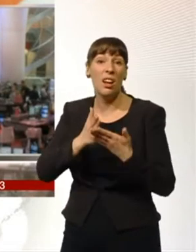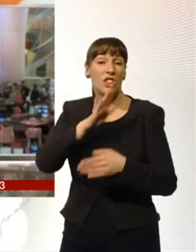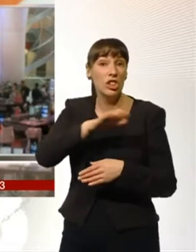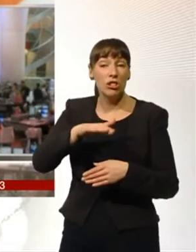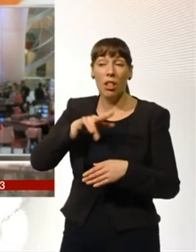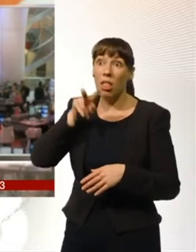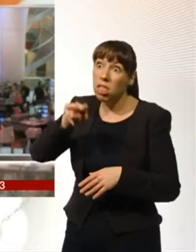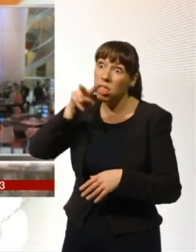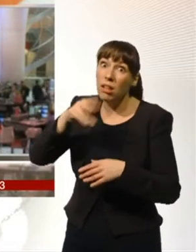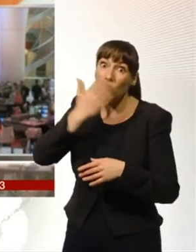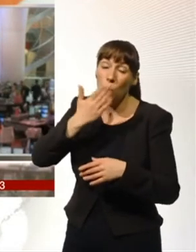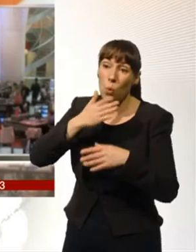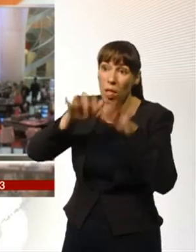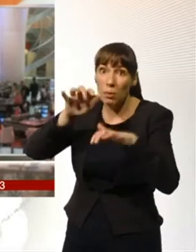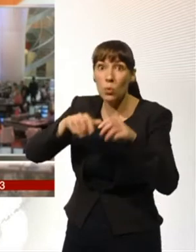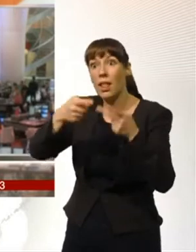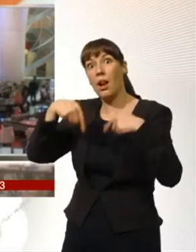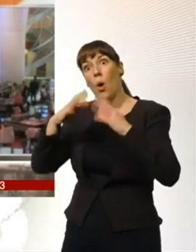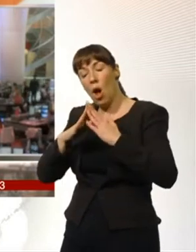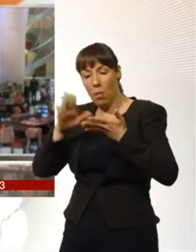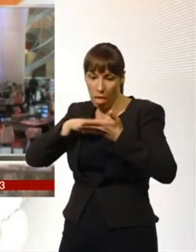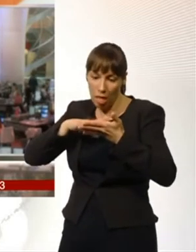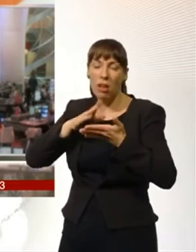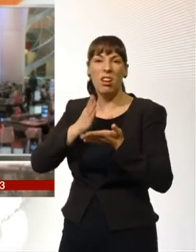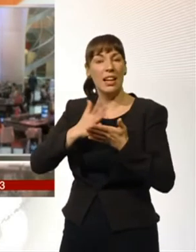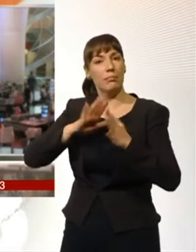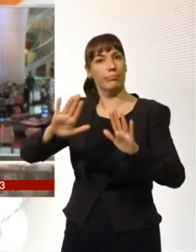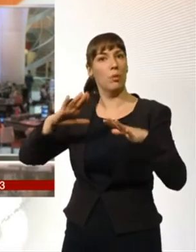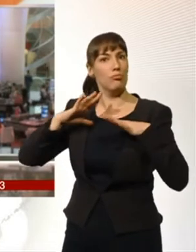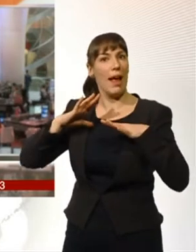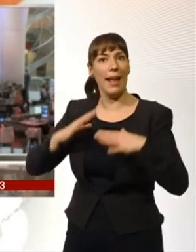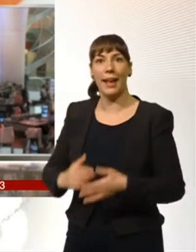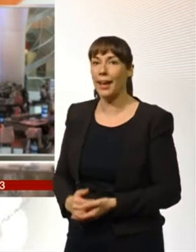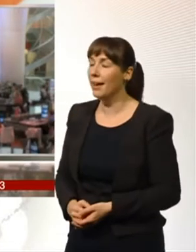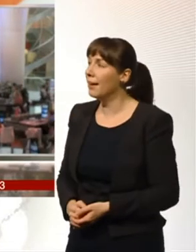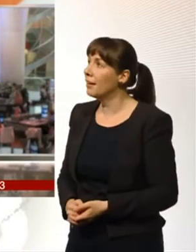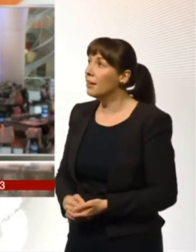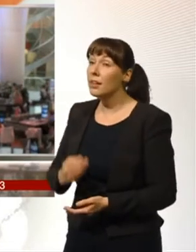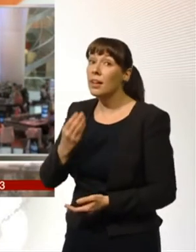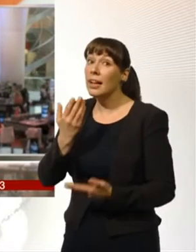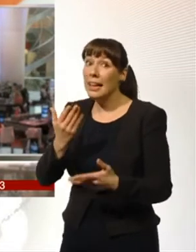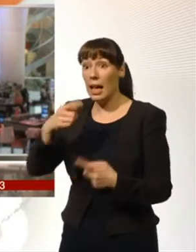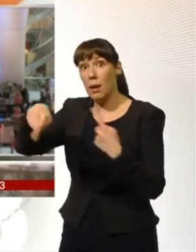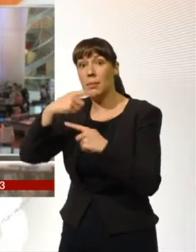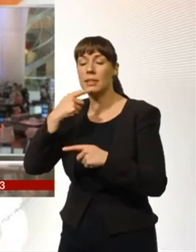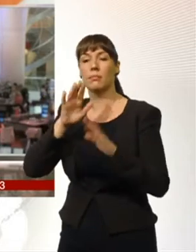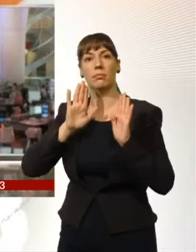they've had too much. So we have a sort of digital detox movement growing, where people have to actually literally put the gadgets down, turn